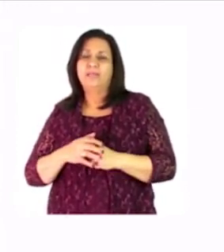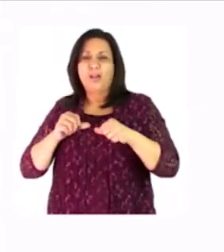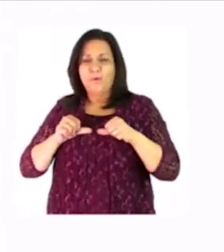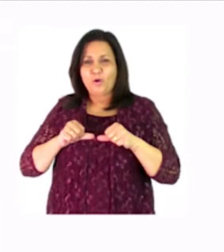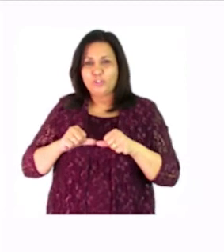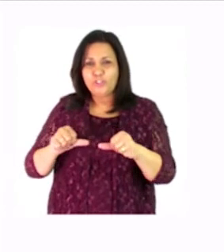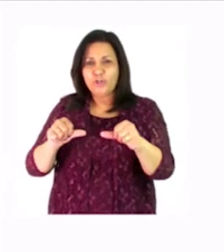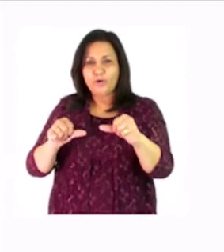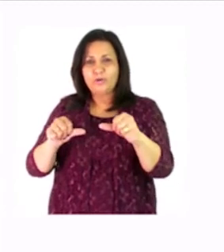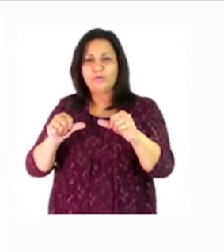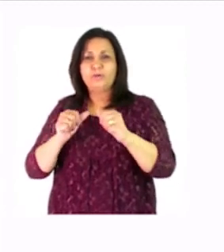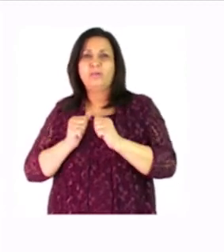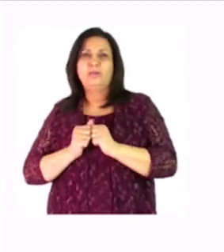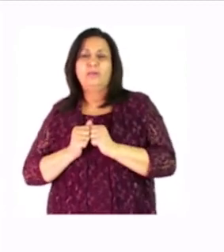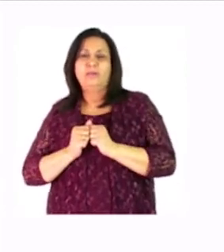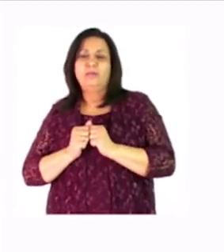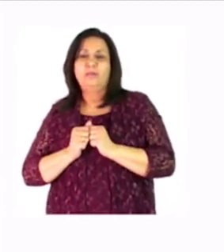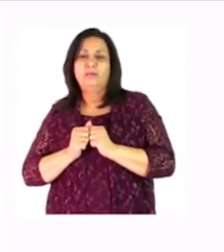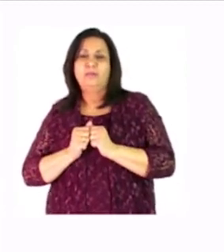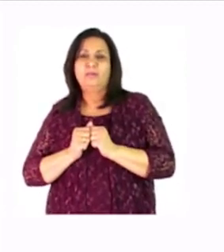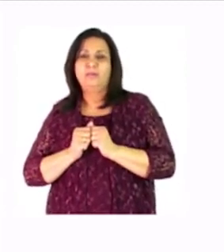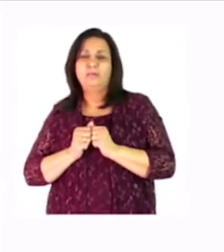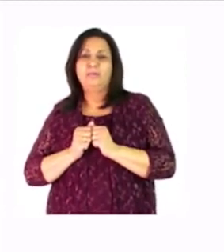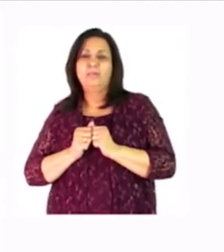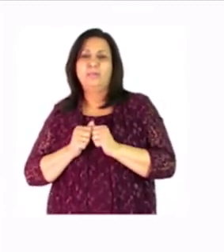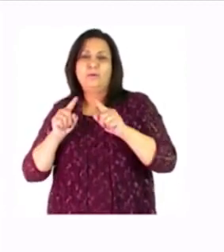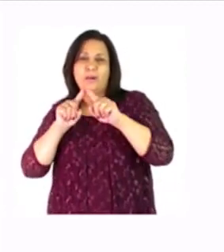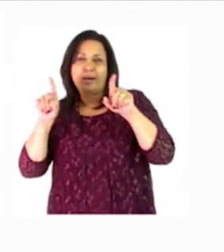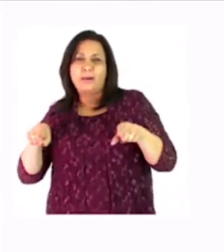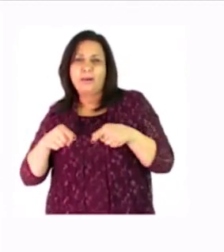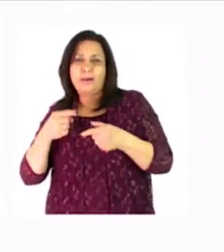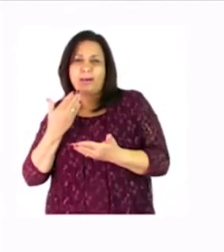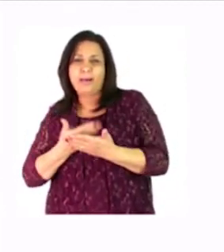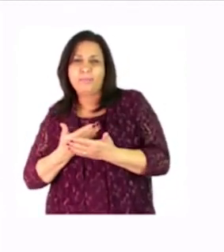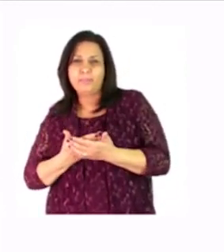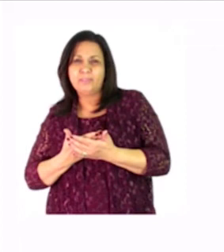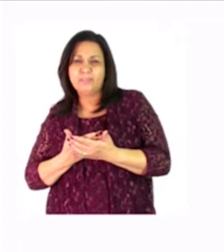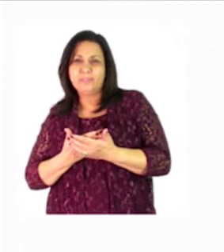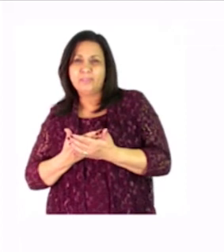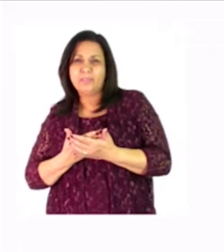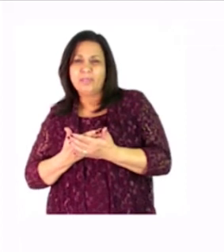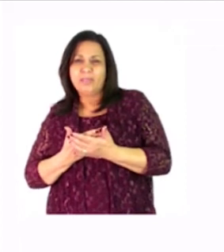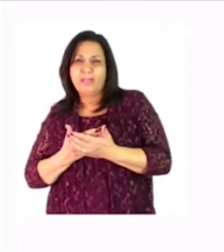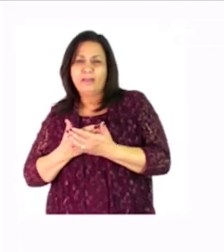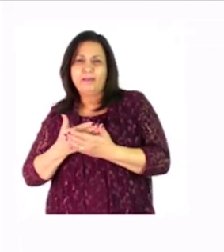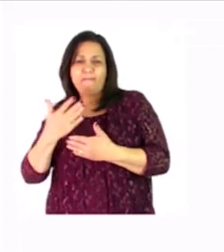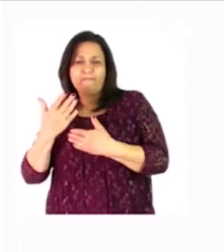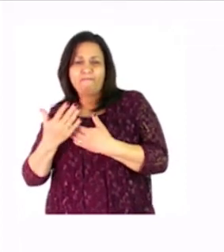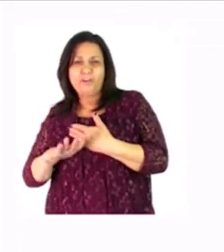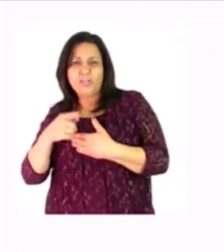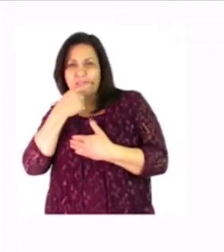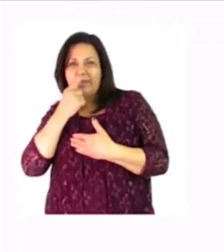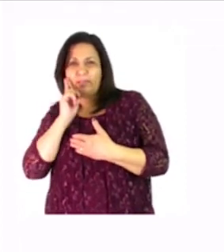now we have to move to the next picture what happens next after brushing our teeth and taking a nice